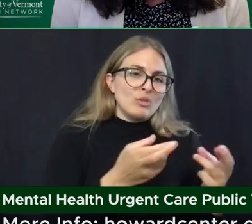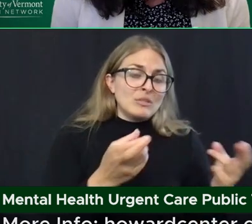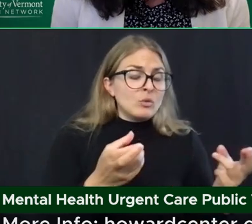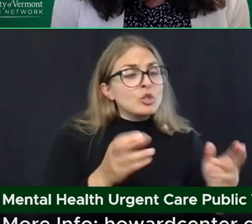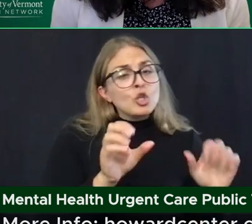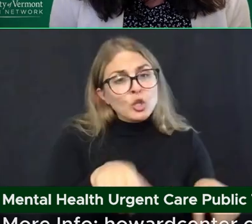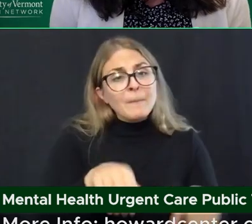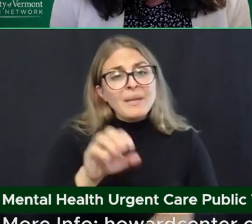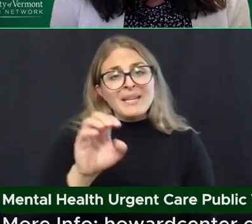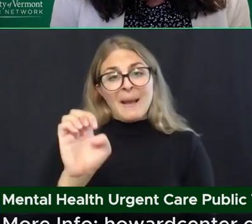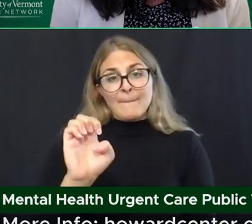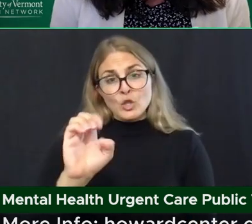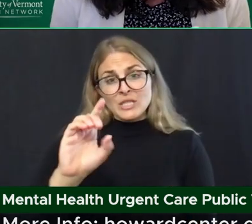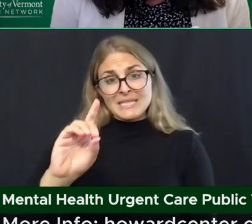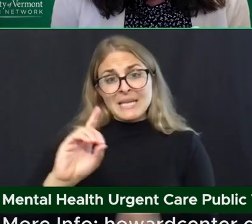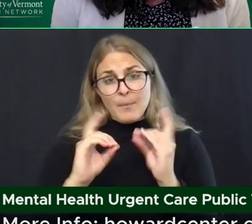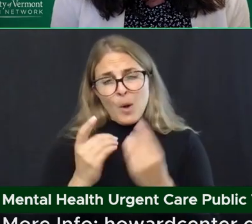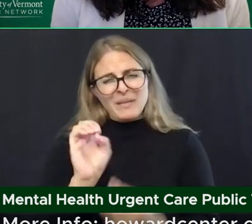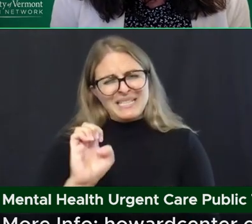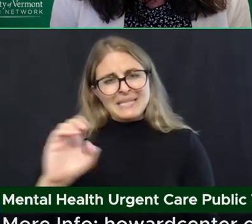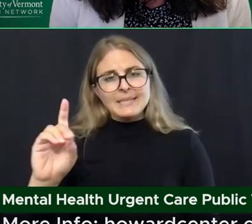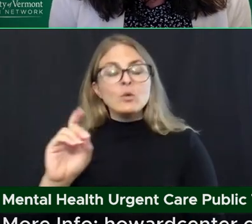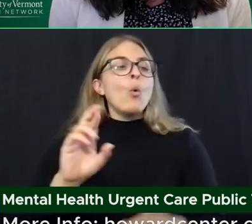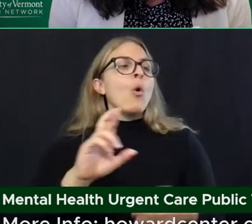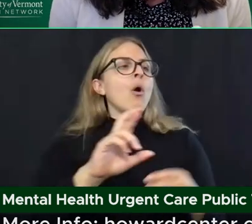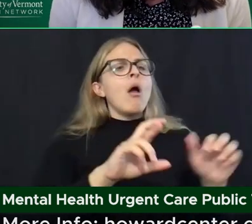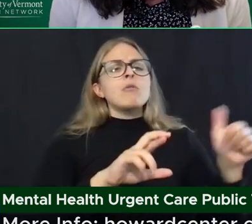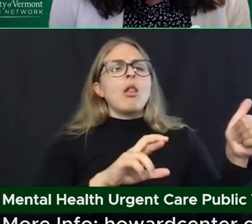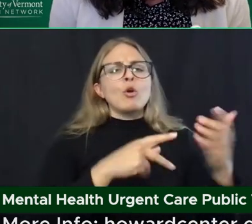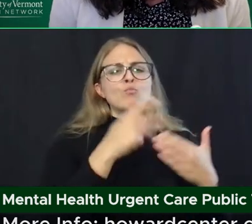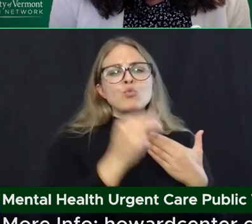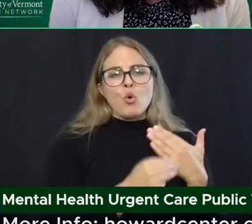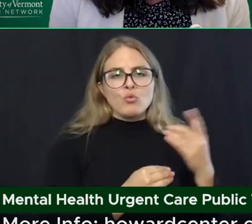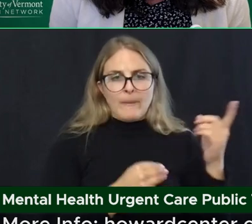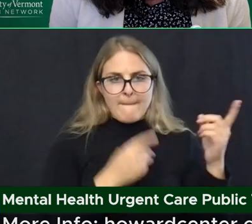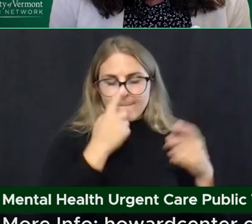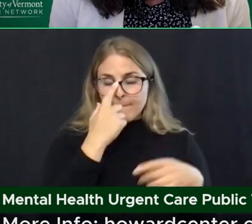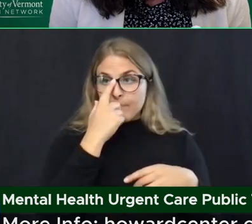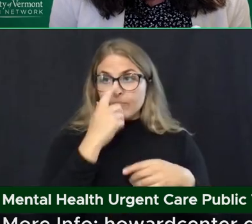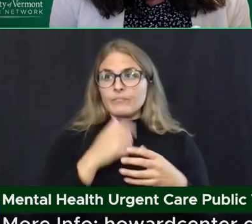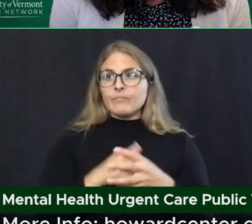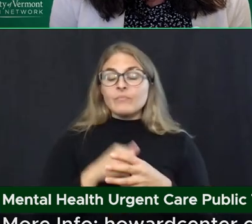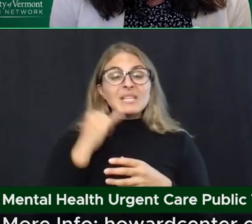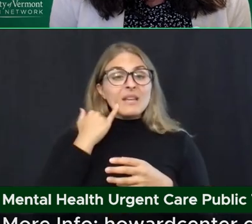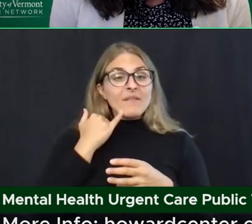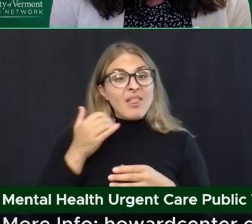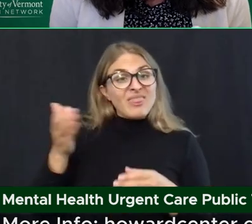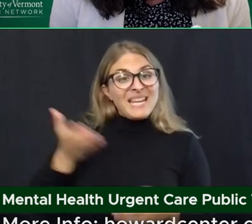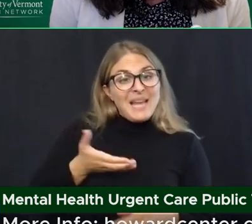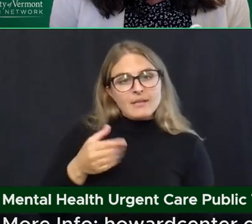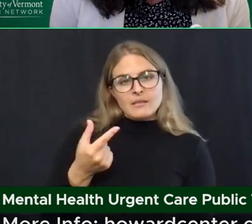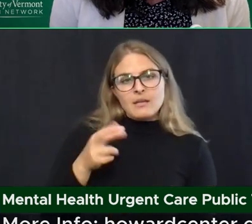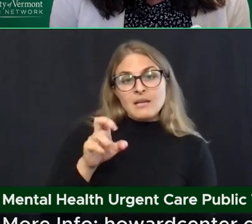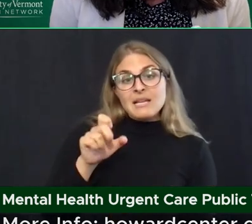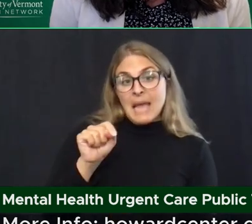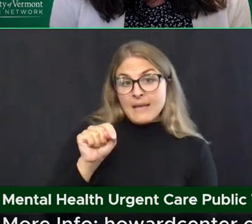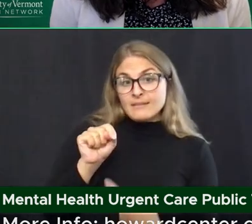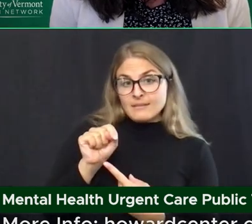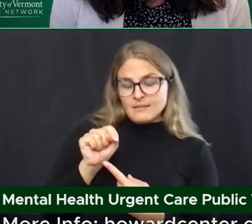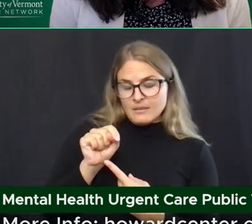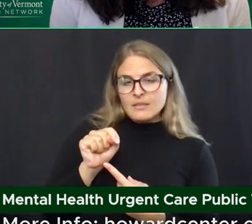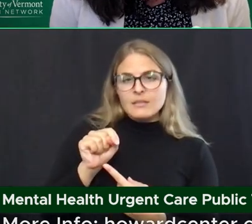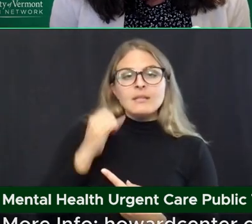also be a different program of services. If the patient, excuse me, the guest is able to